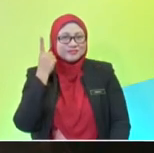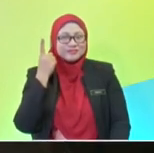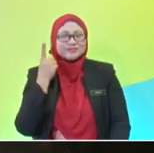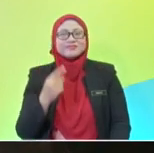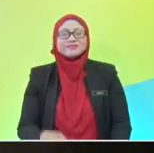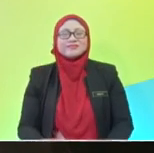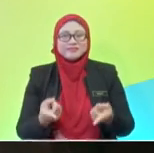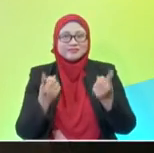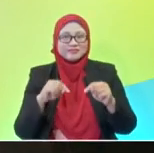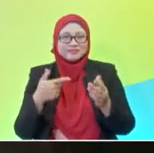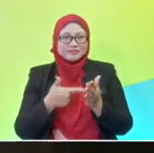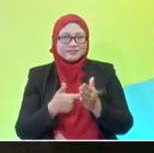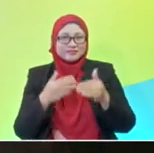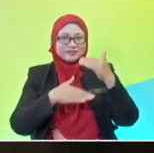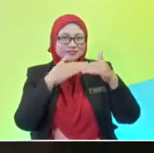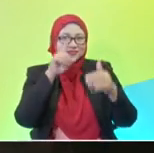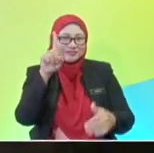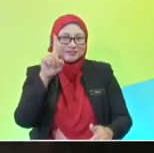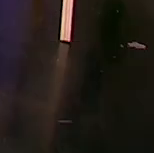here on Slot Tahap 1!